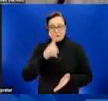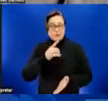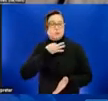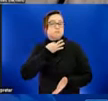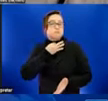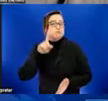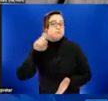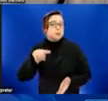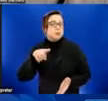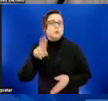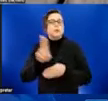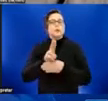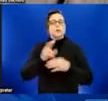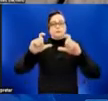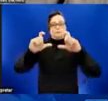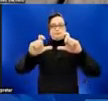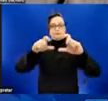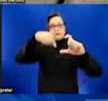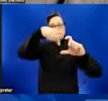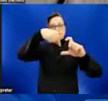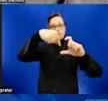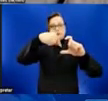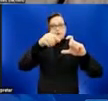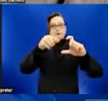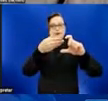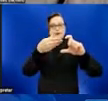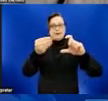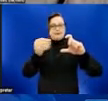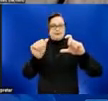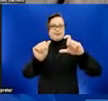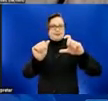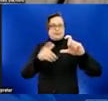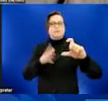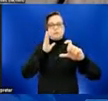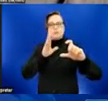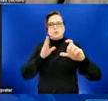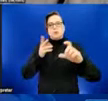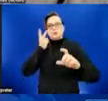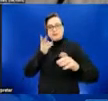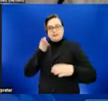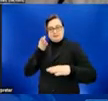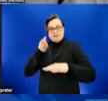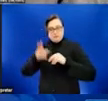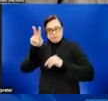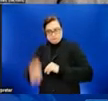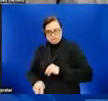&A button, and we will get to the questions after the presentation. Dr. Schroet, over to you.